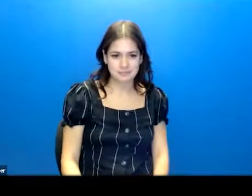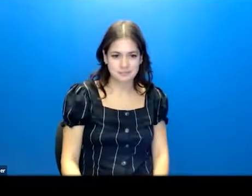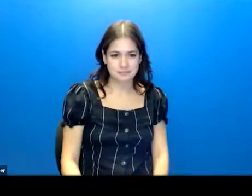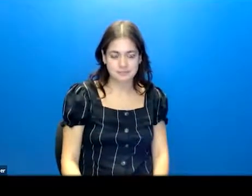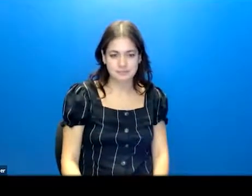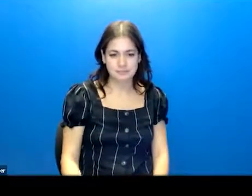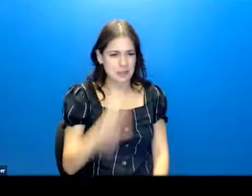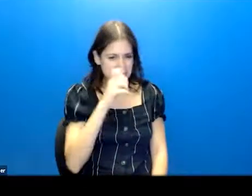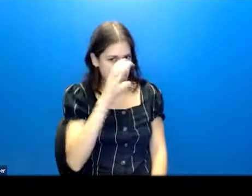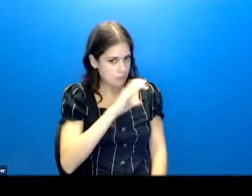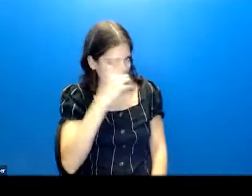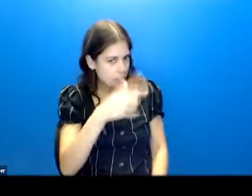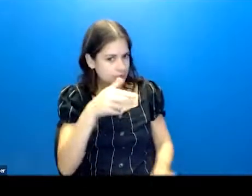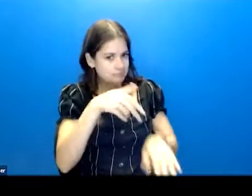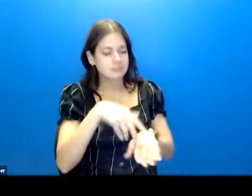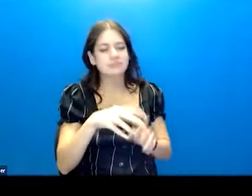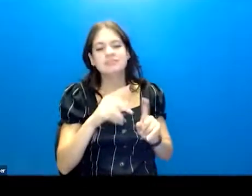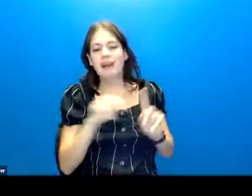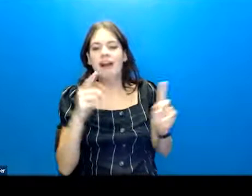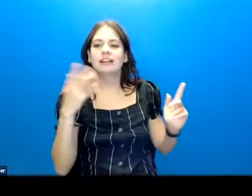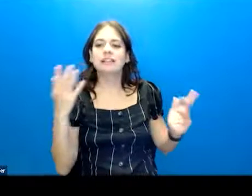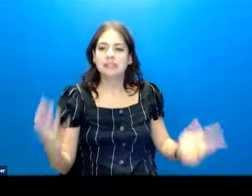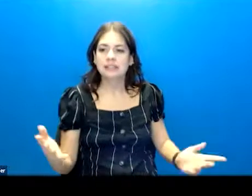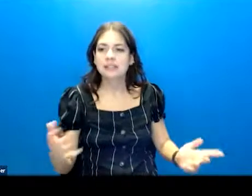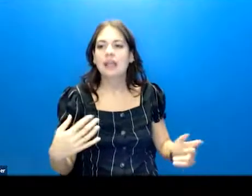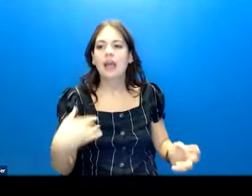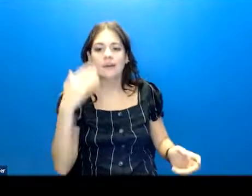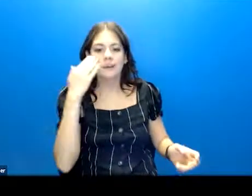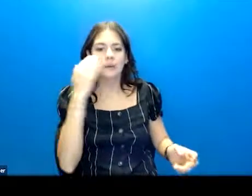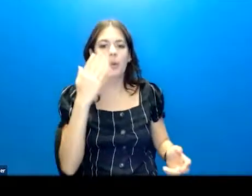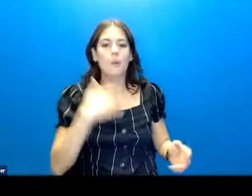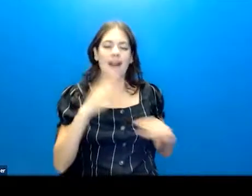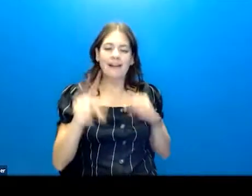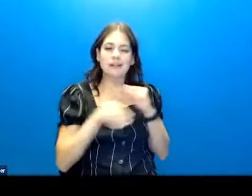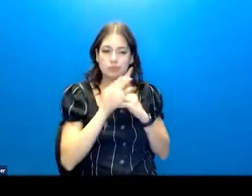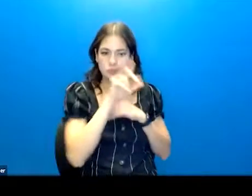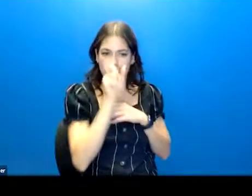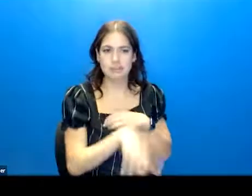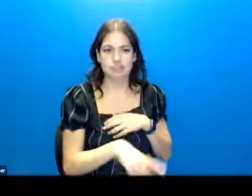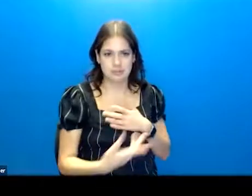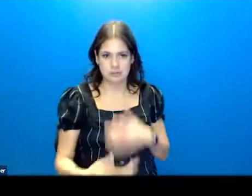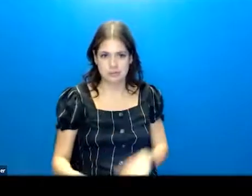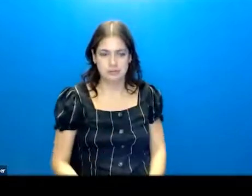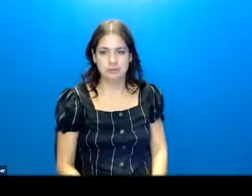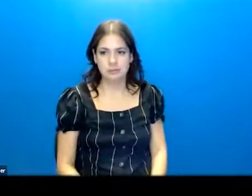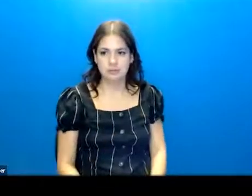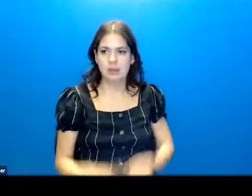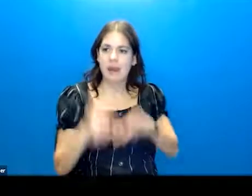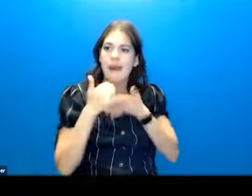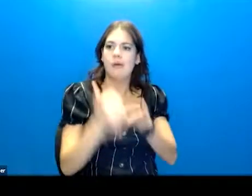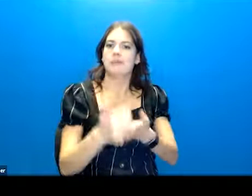That's not quite what we're looking for. And then, you know, there's some extra questions there that help us